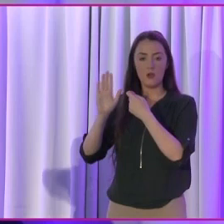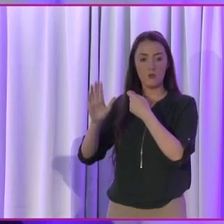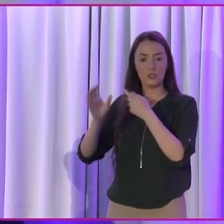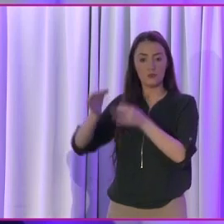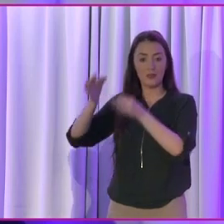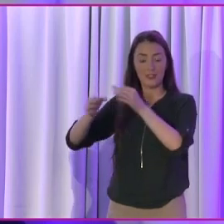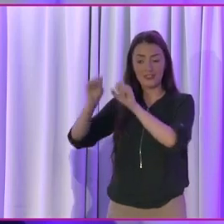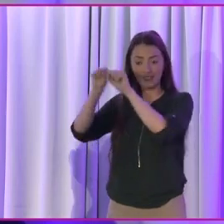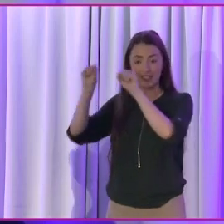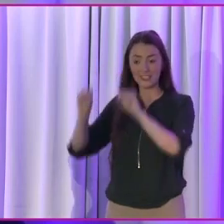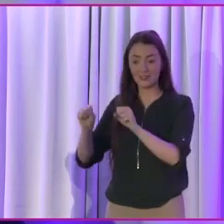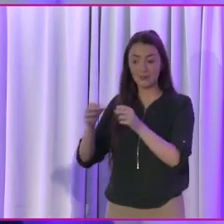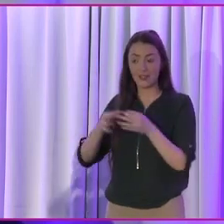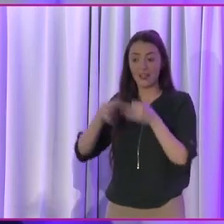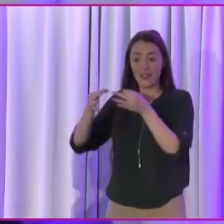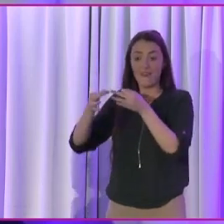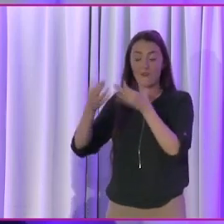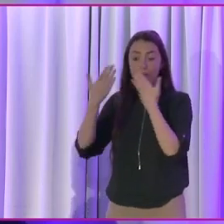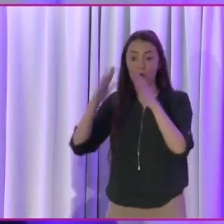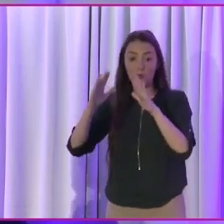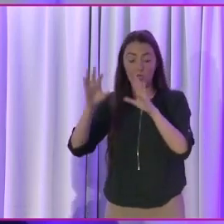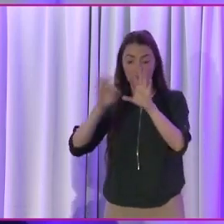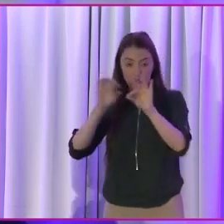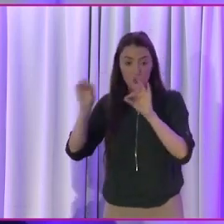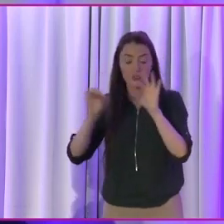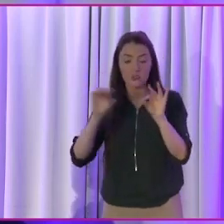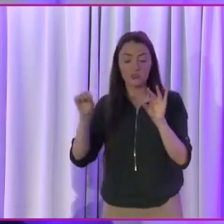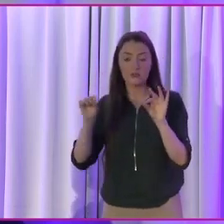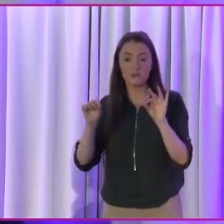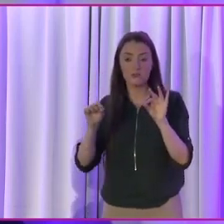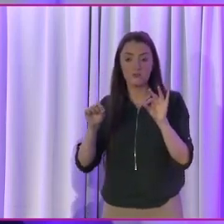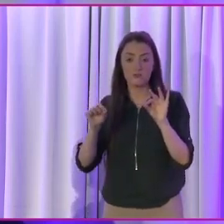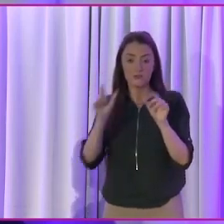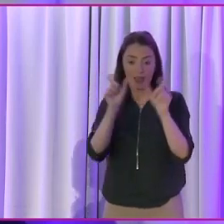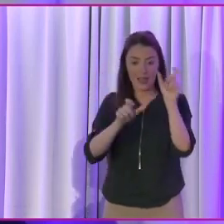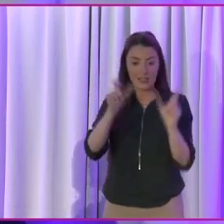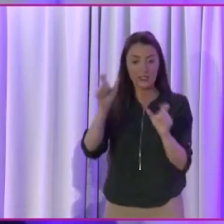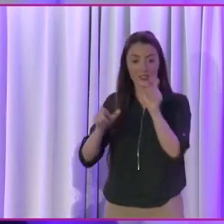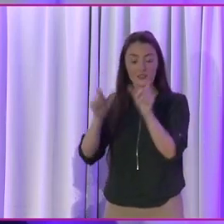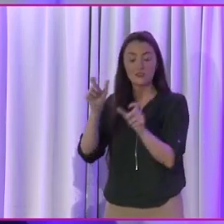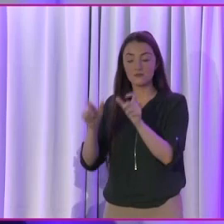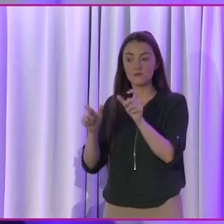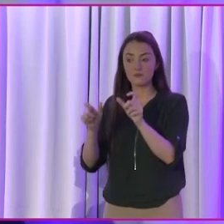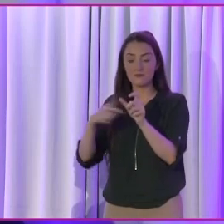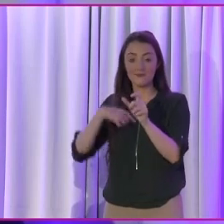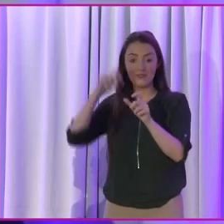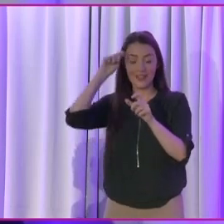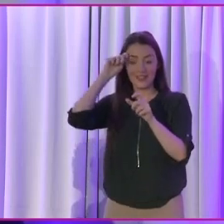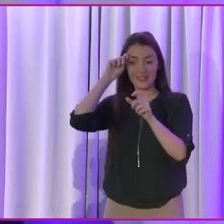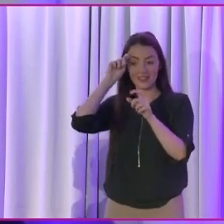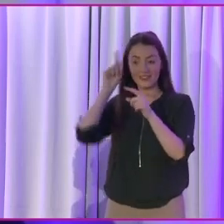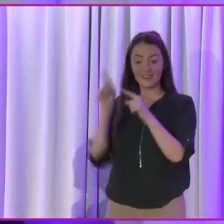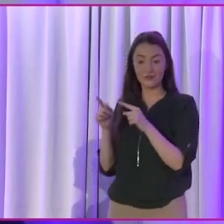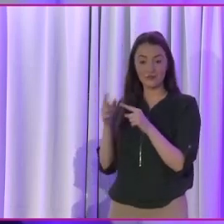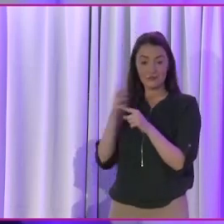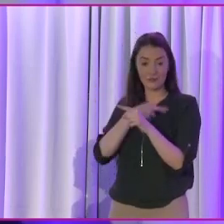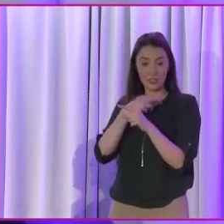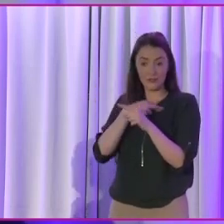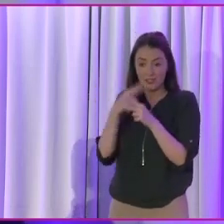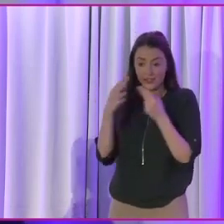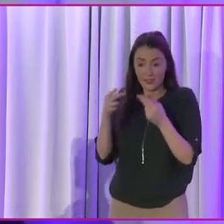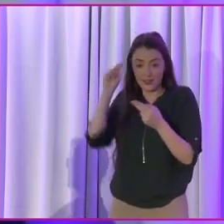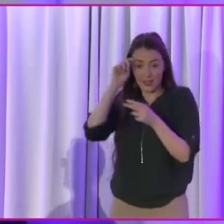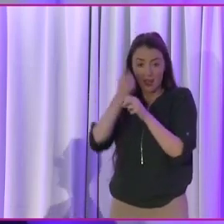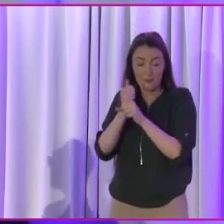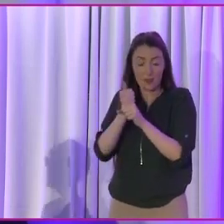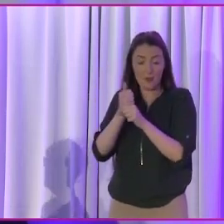at least give the public a choice of candidates. And I think that that really does need consideration.